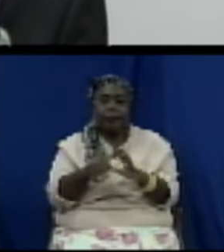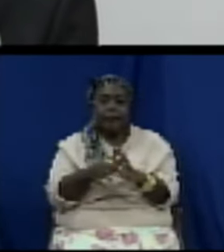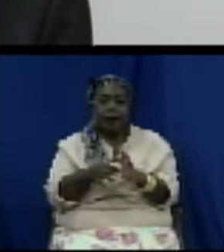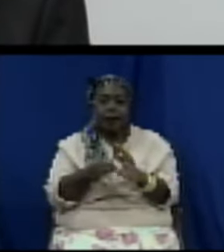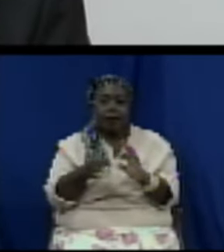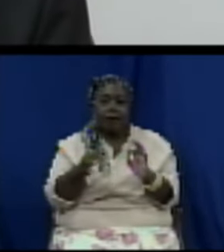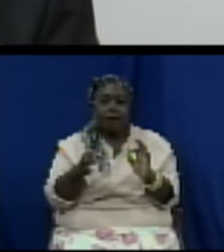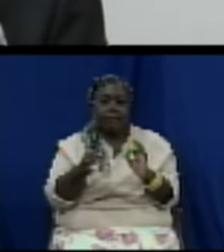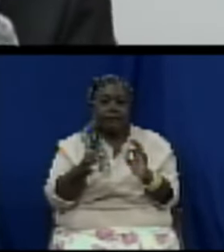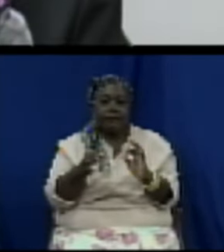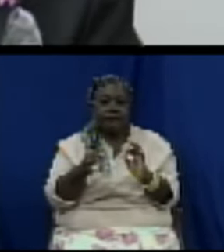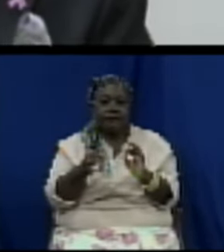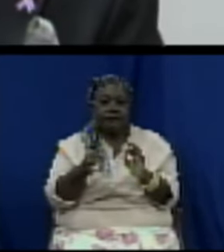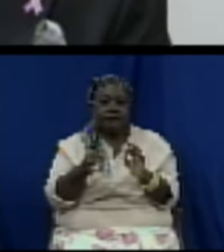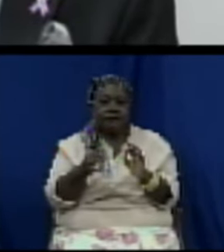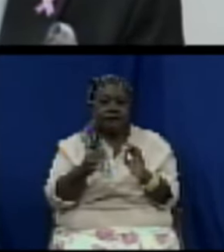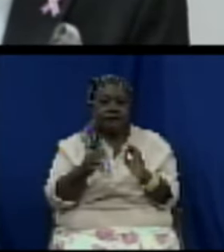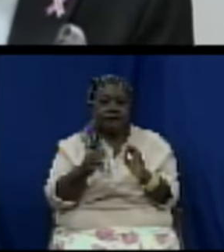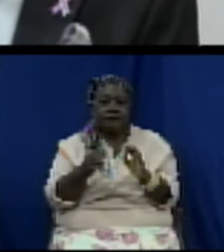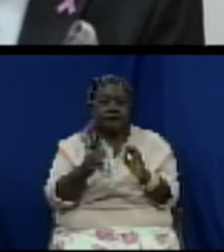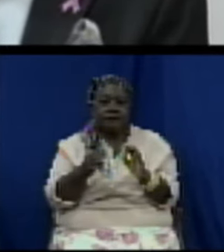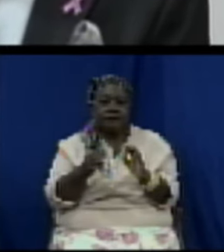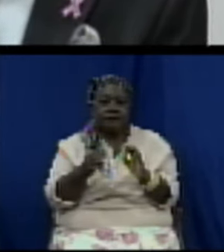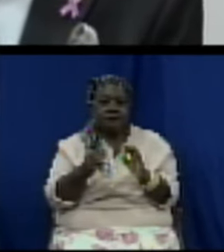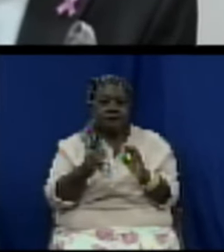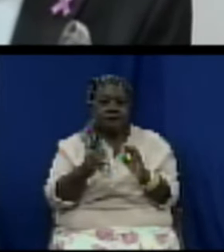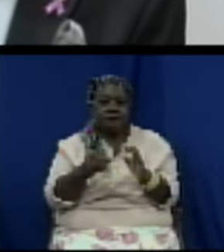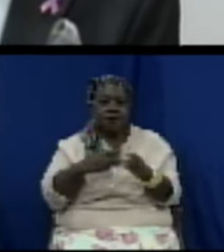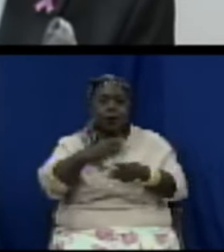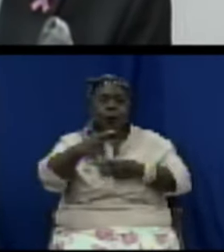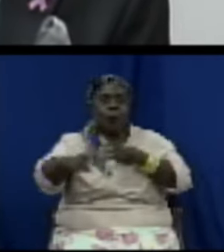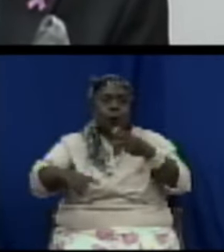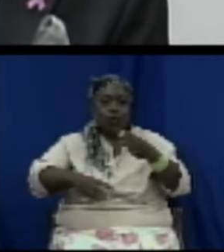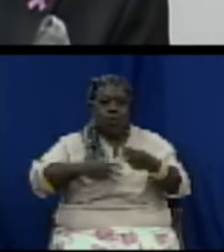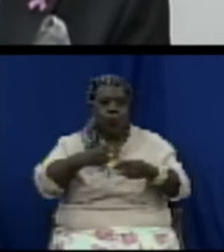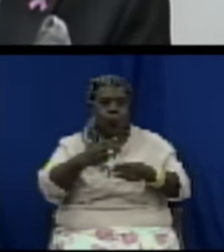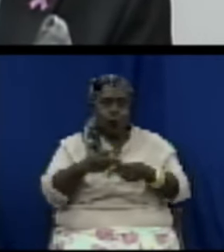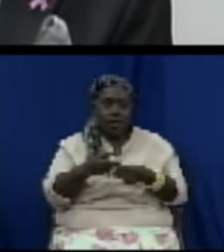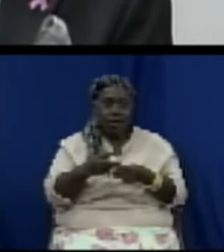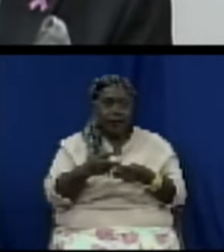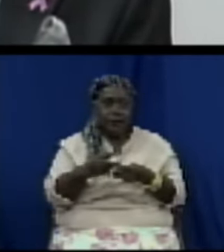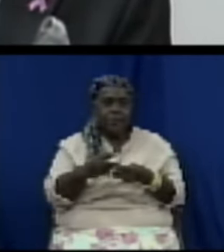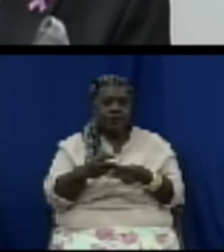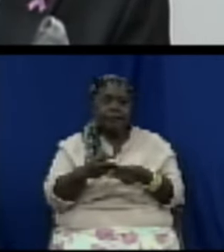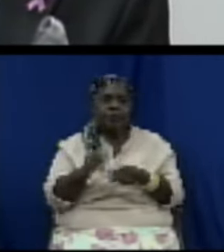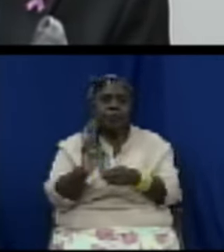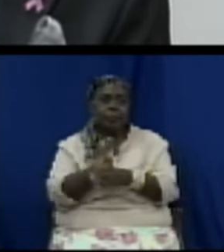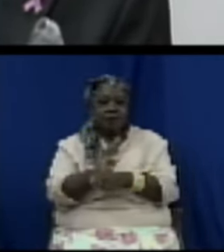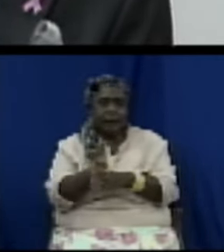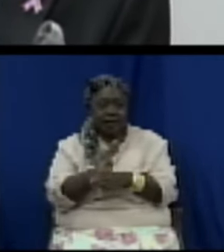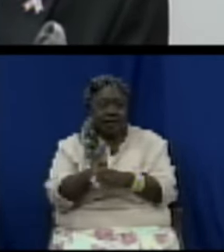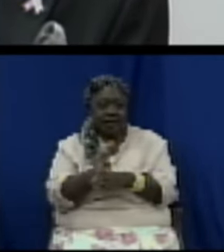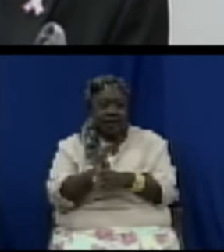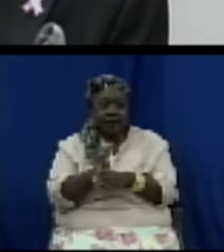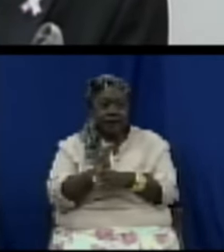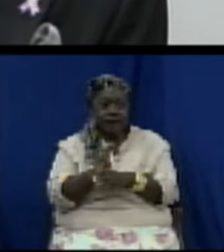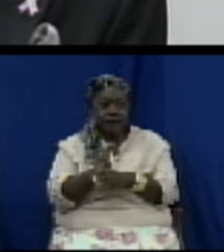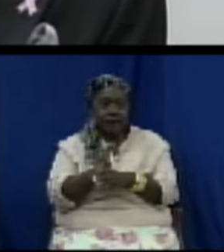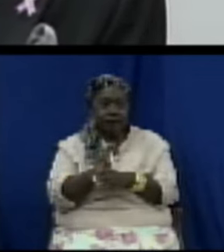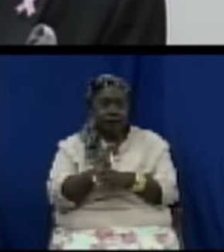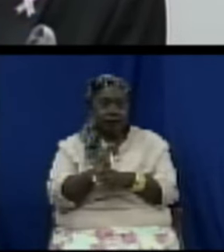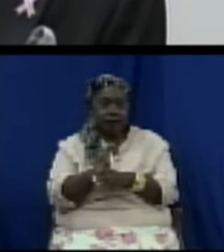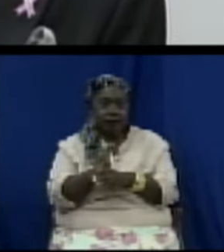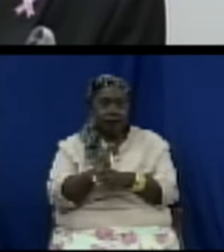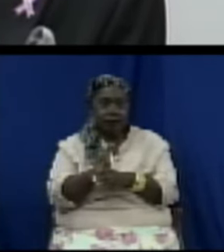International Trade Industry Commerce and